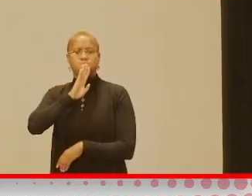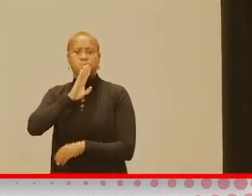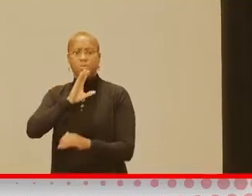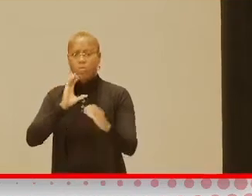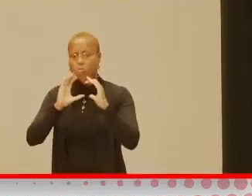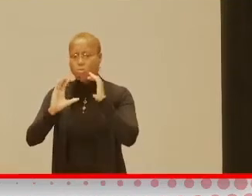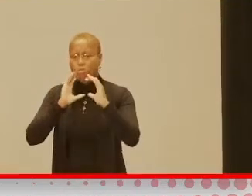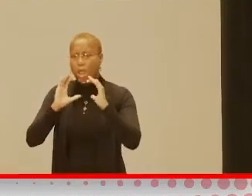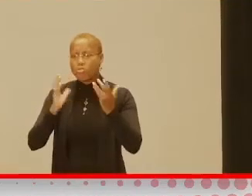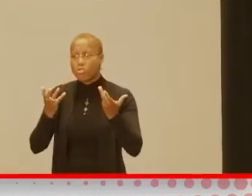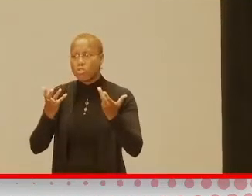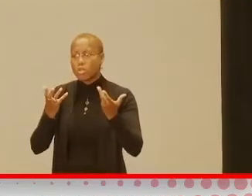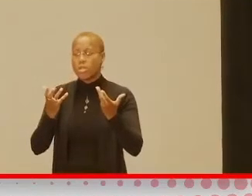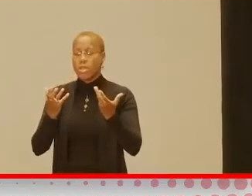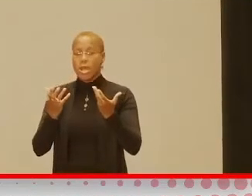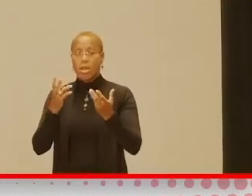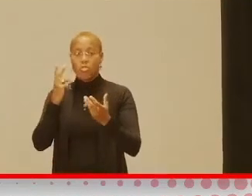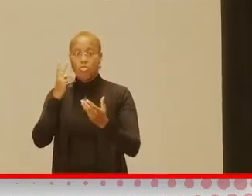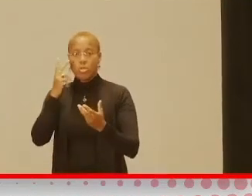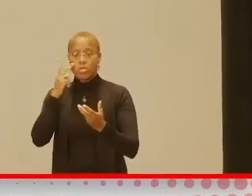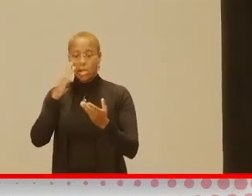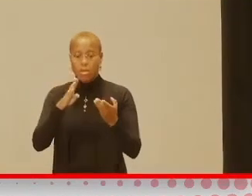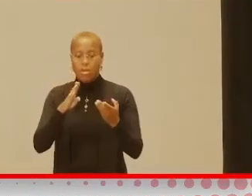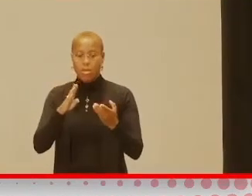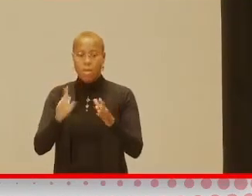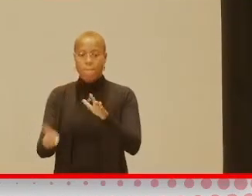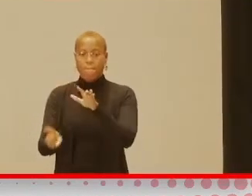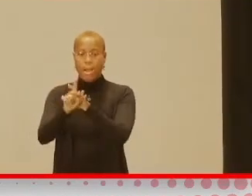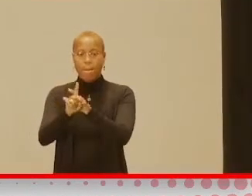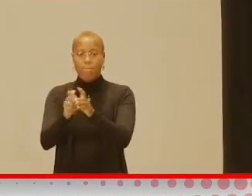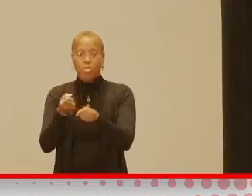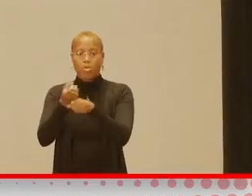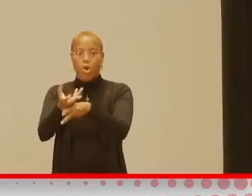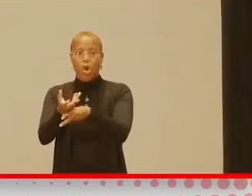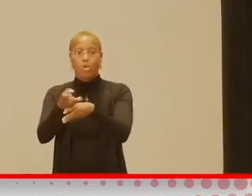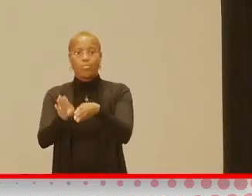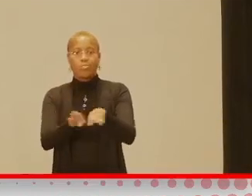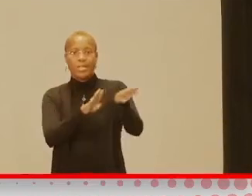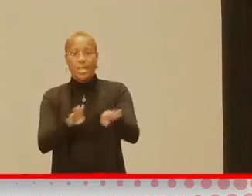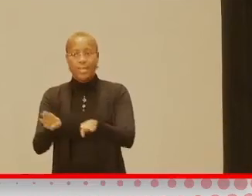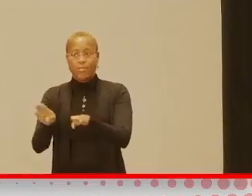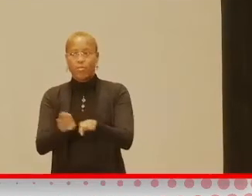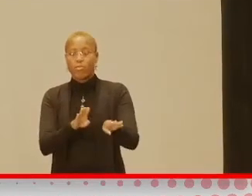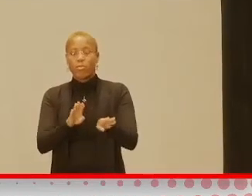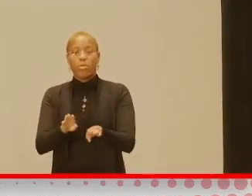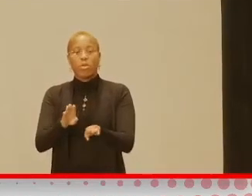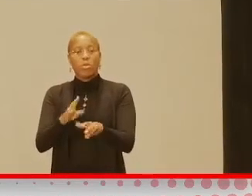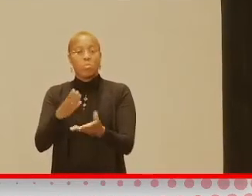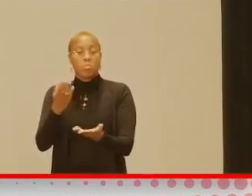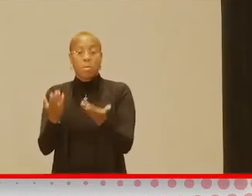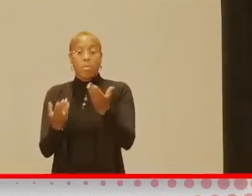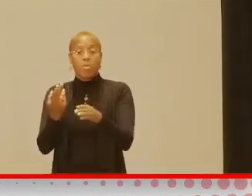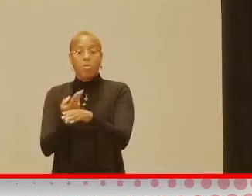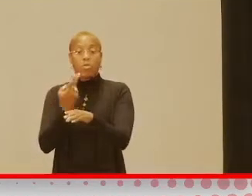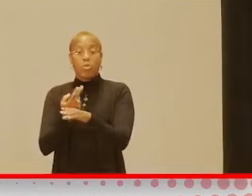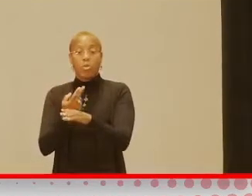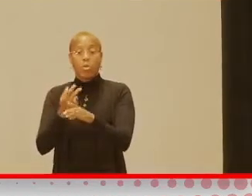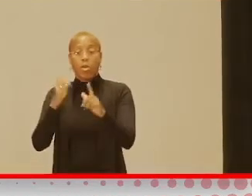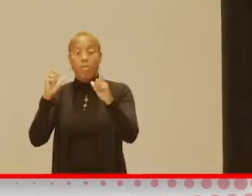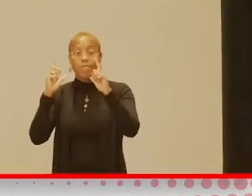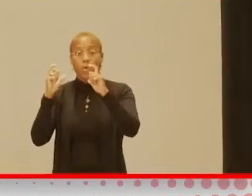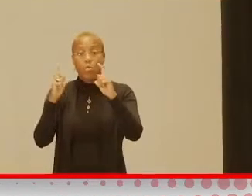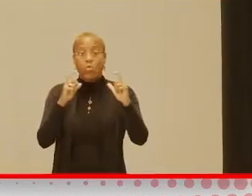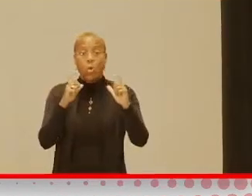and you start to see behaviors come out because of that, you know, using just a simple like photo keychain,